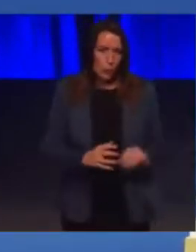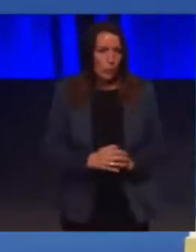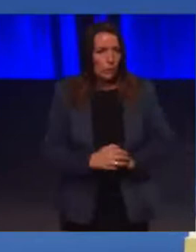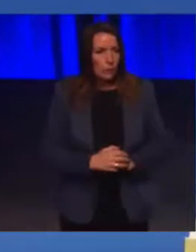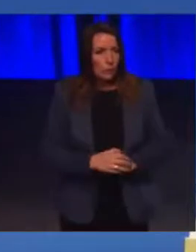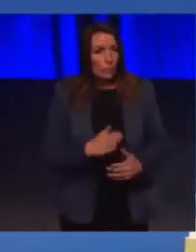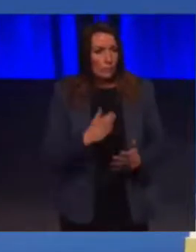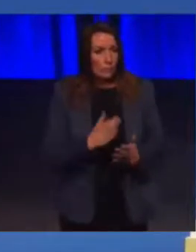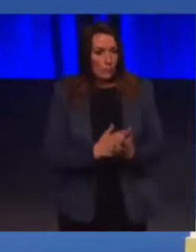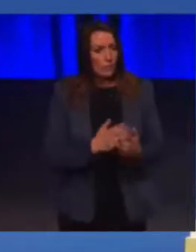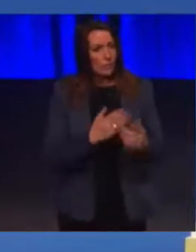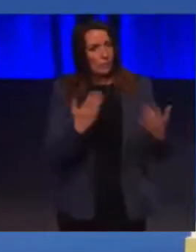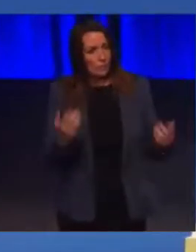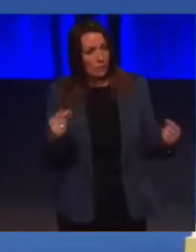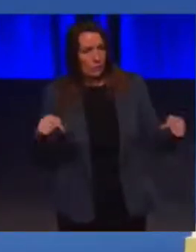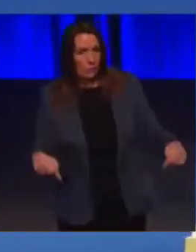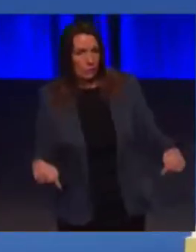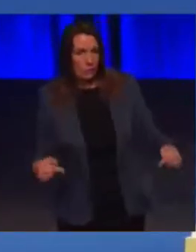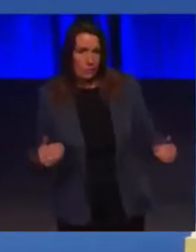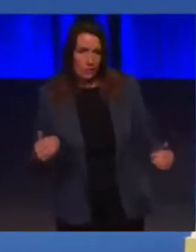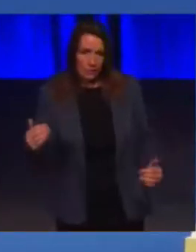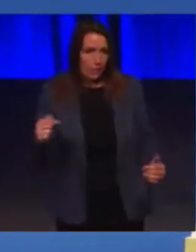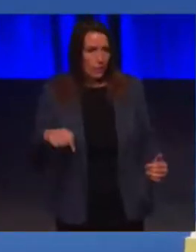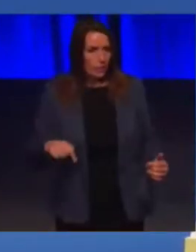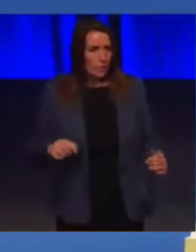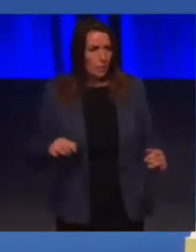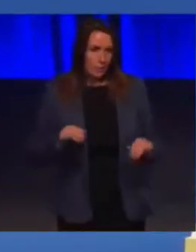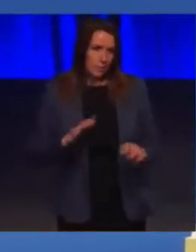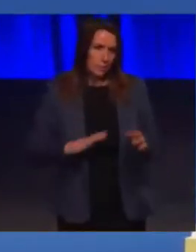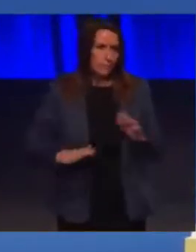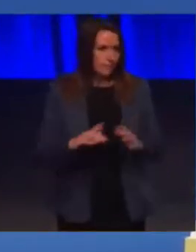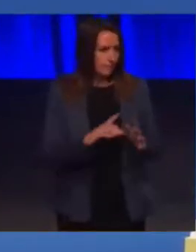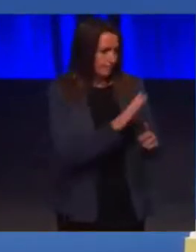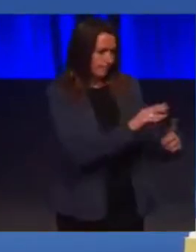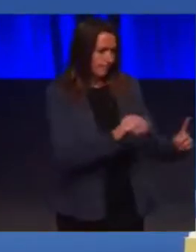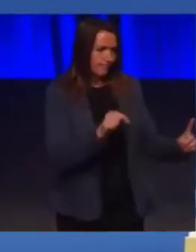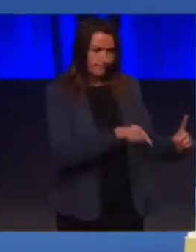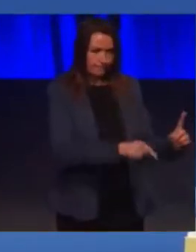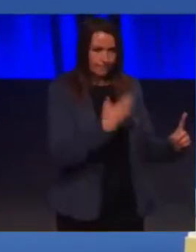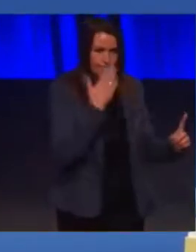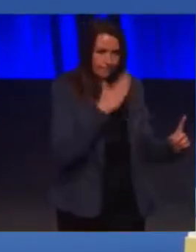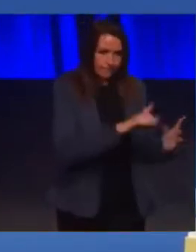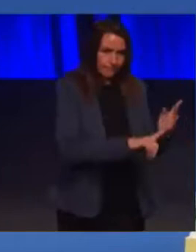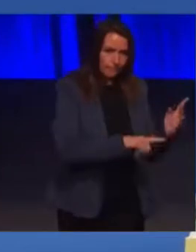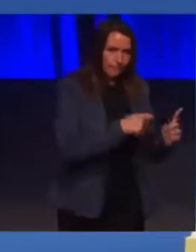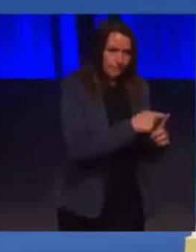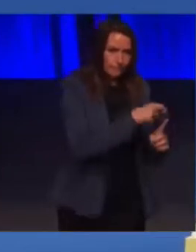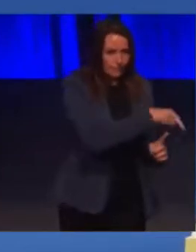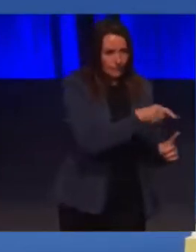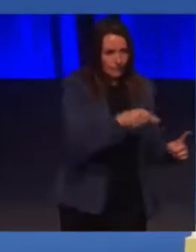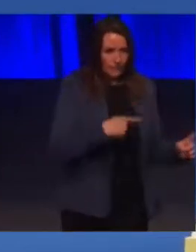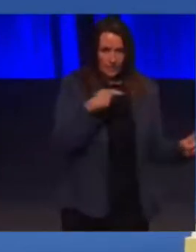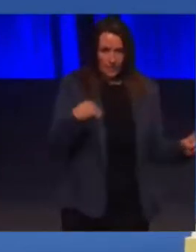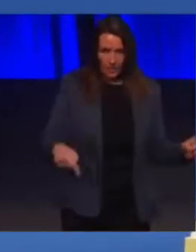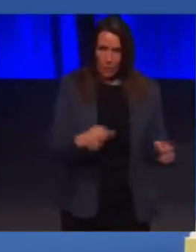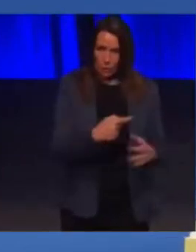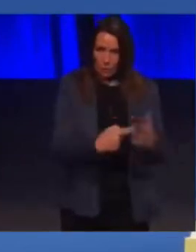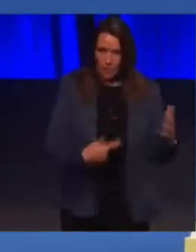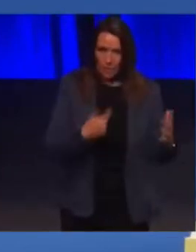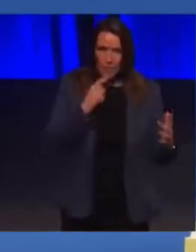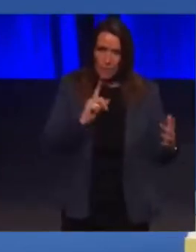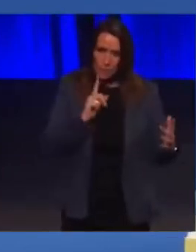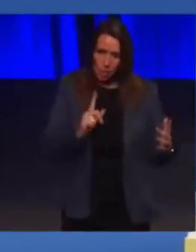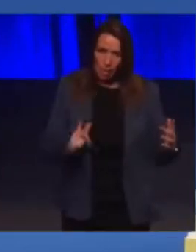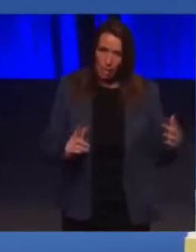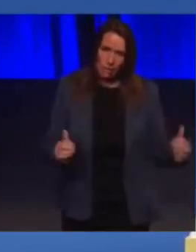contrast to the shamefully hostile environment of the UK Government, making life so much harder for people than it